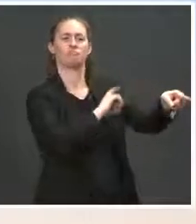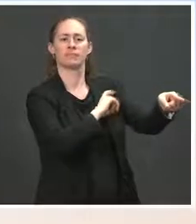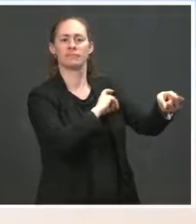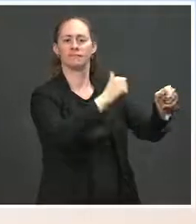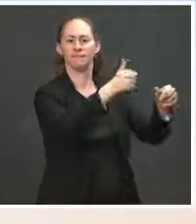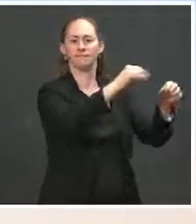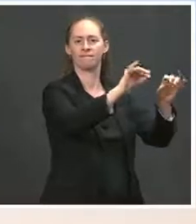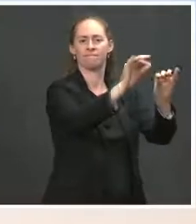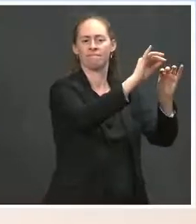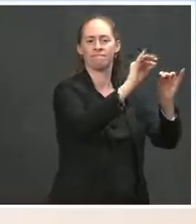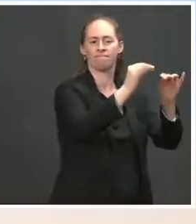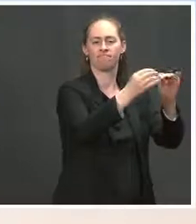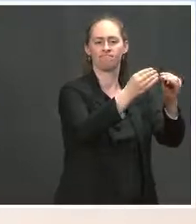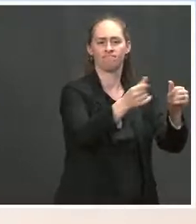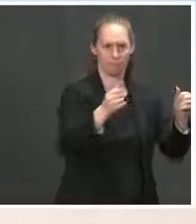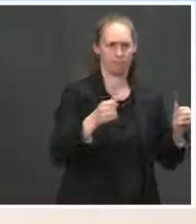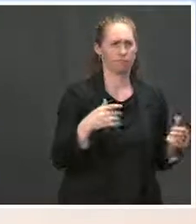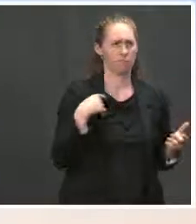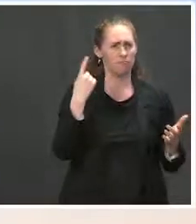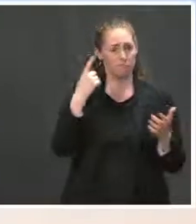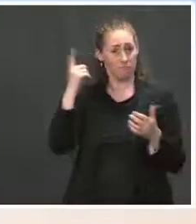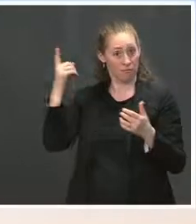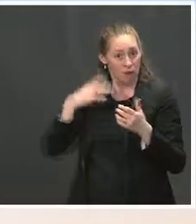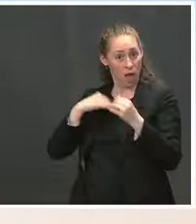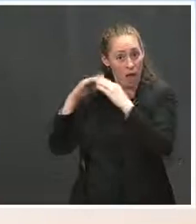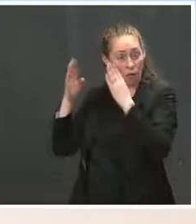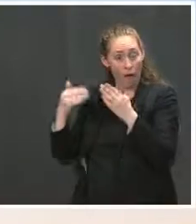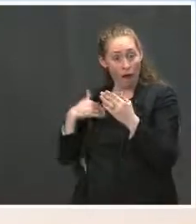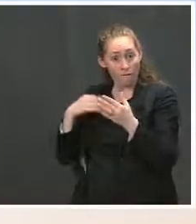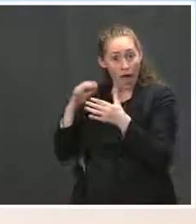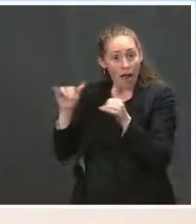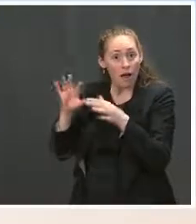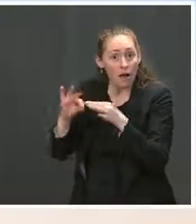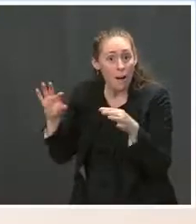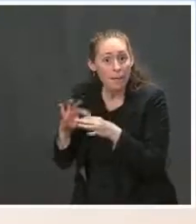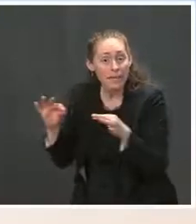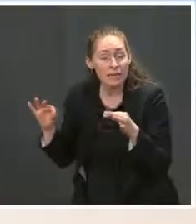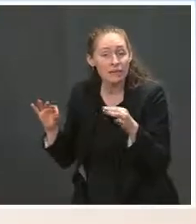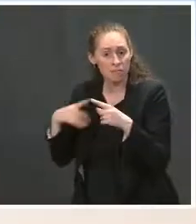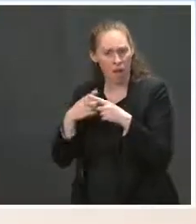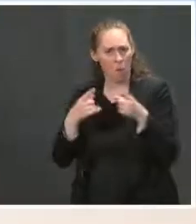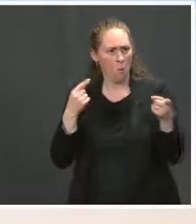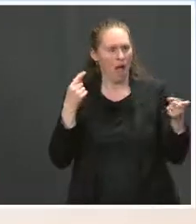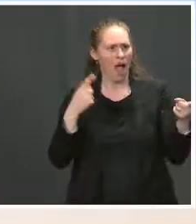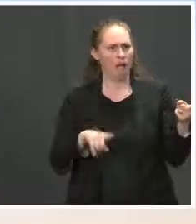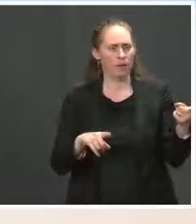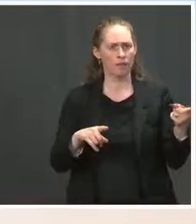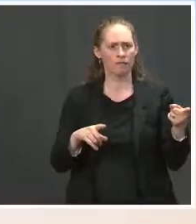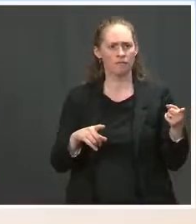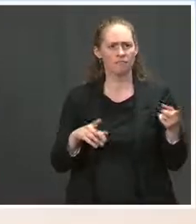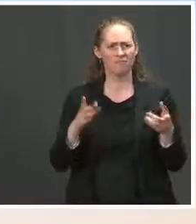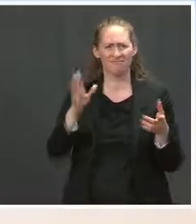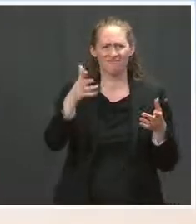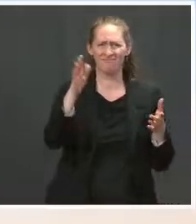comment on that particular incident as well? Ms. Obviously, the loss of life is a tragedy. And obviously, we're thinking